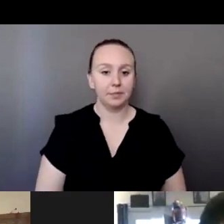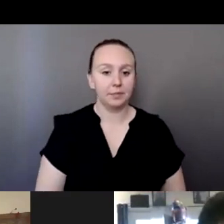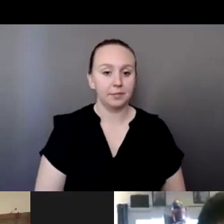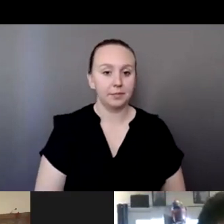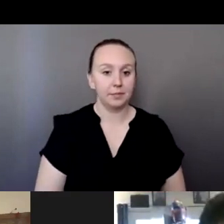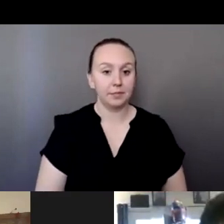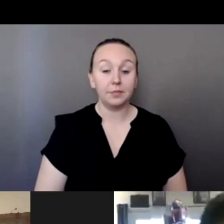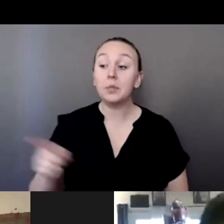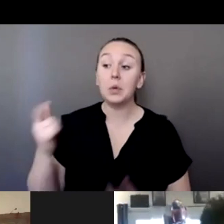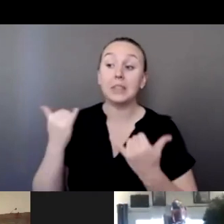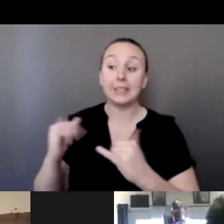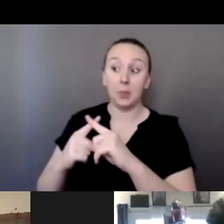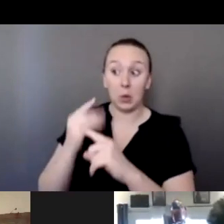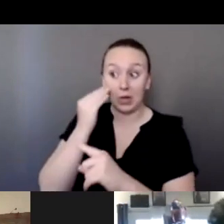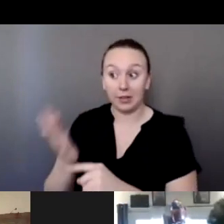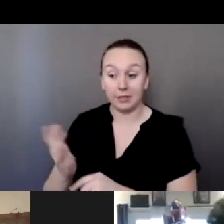You're still muted, Walena.